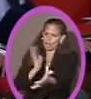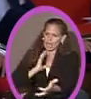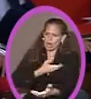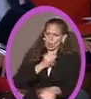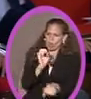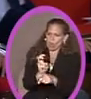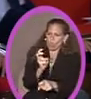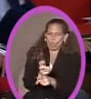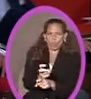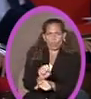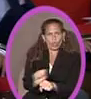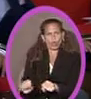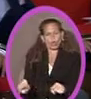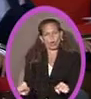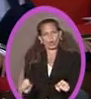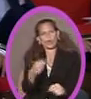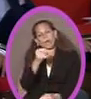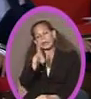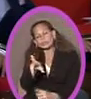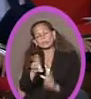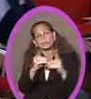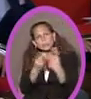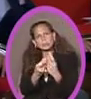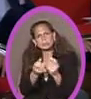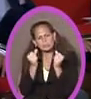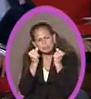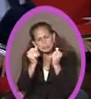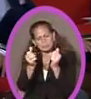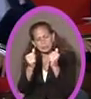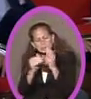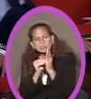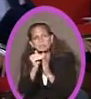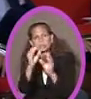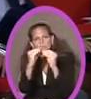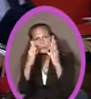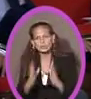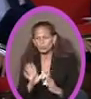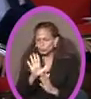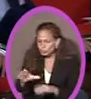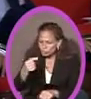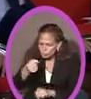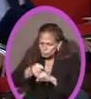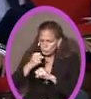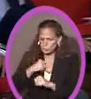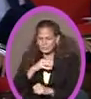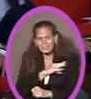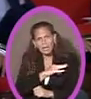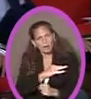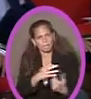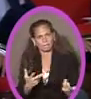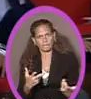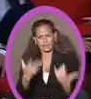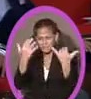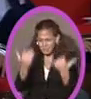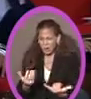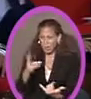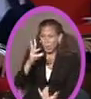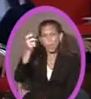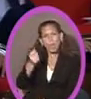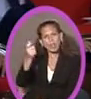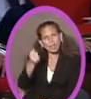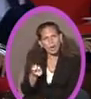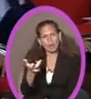letters from your HR department to your thousands of teachers and your support staff who are on welfare, who every